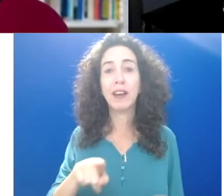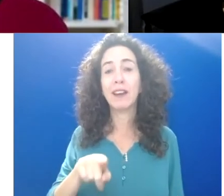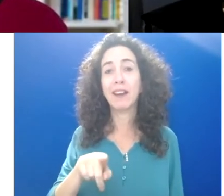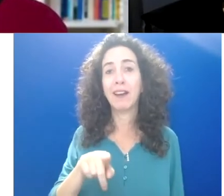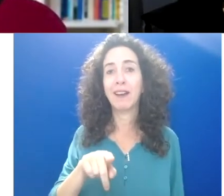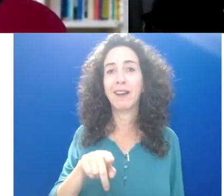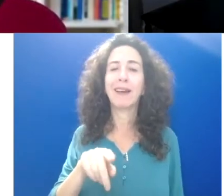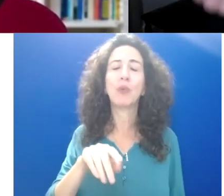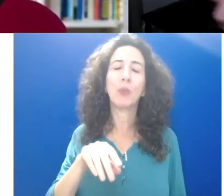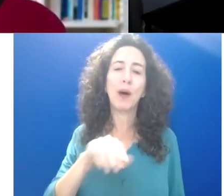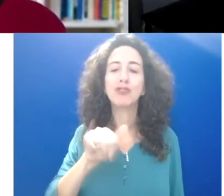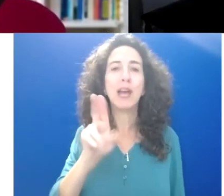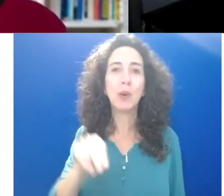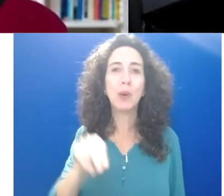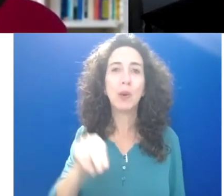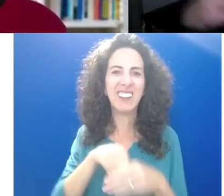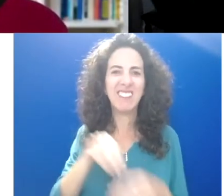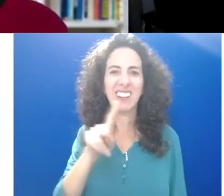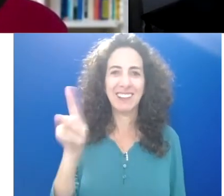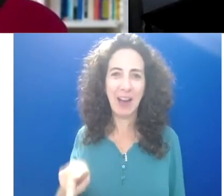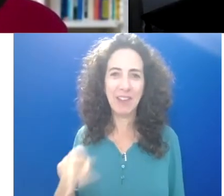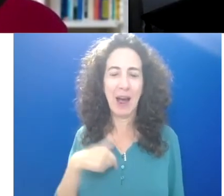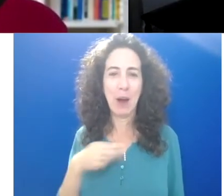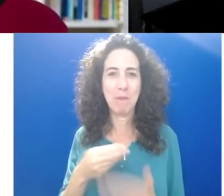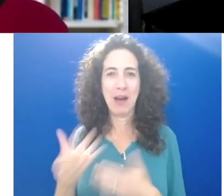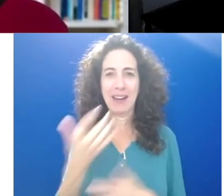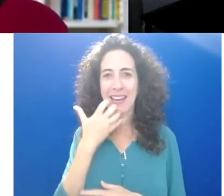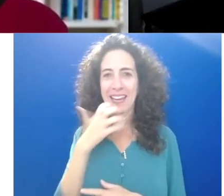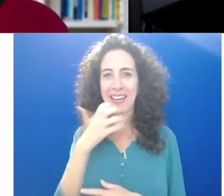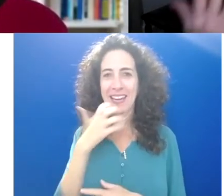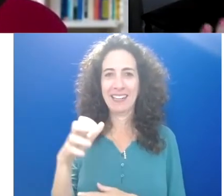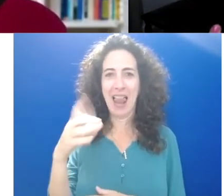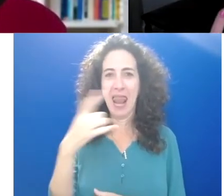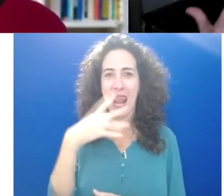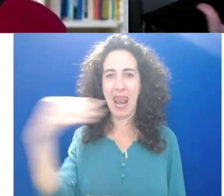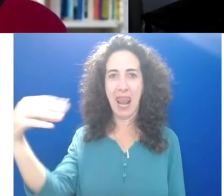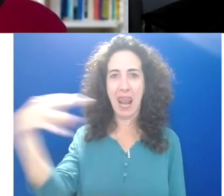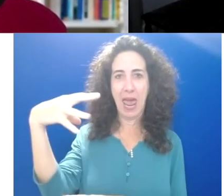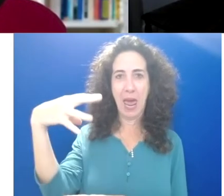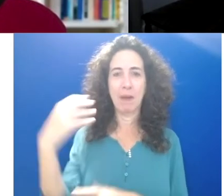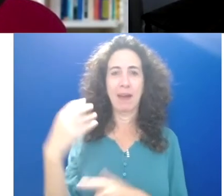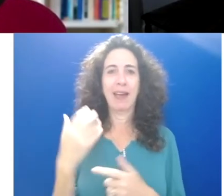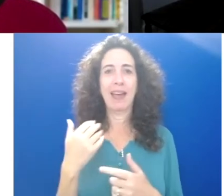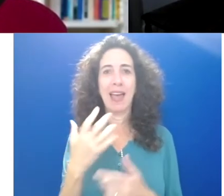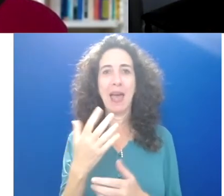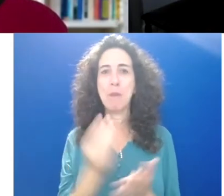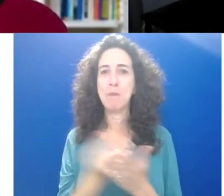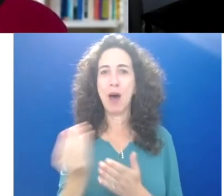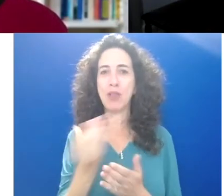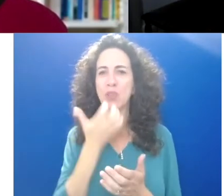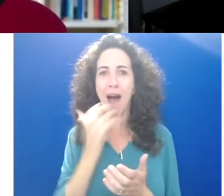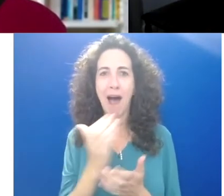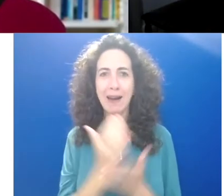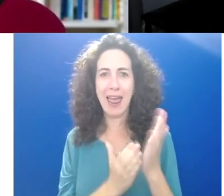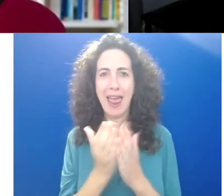I bought a heat lamp and I got a lot of hot hands and we would just bundle up. That's ridiculous. But it brought so much joy and